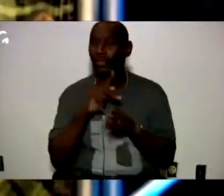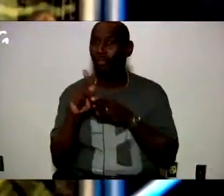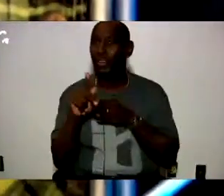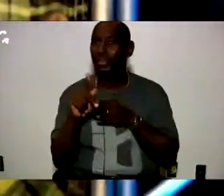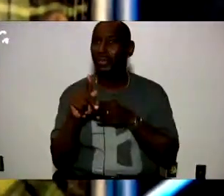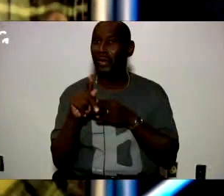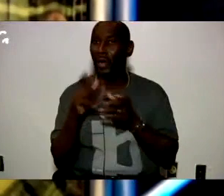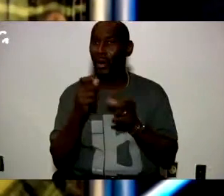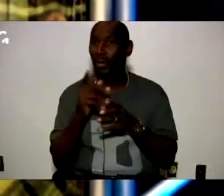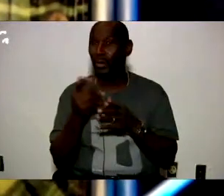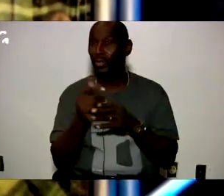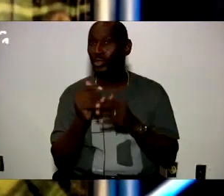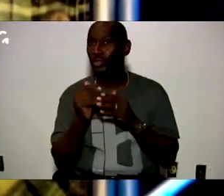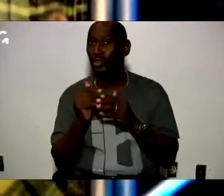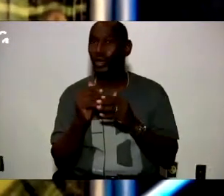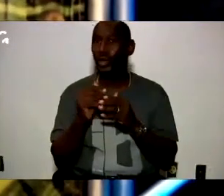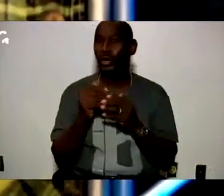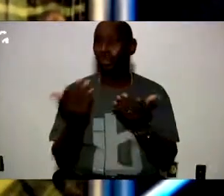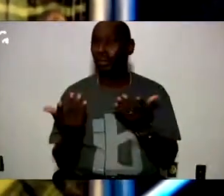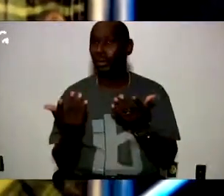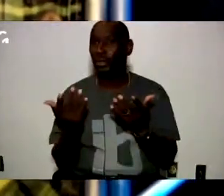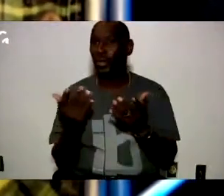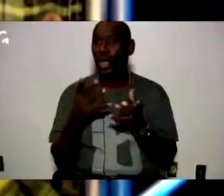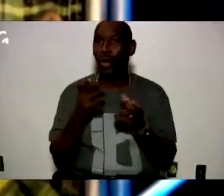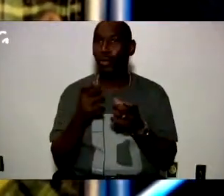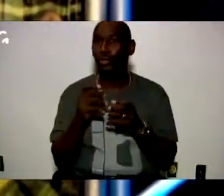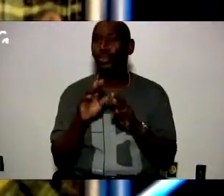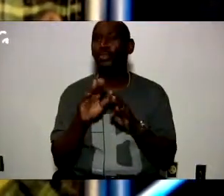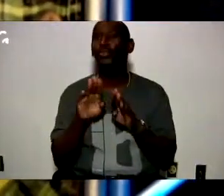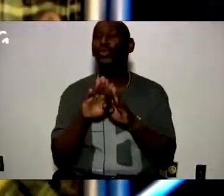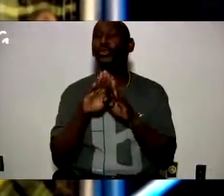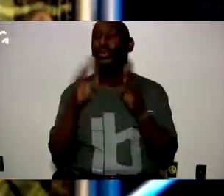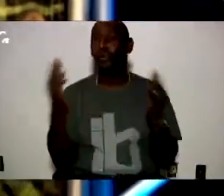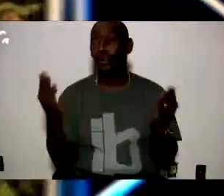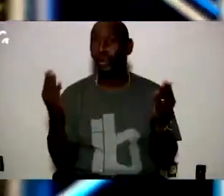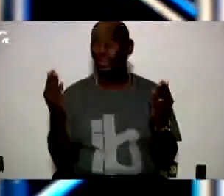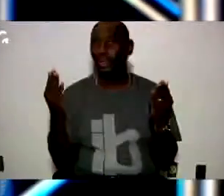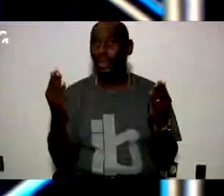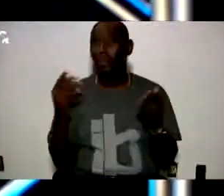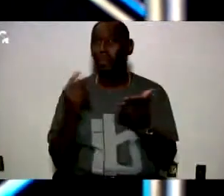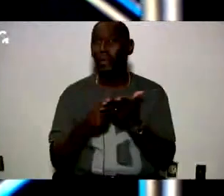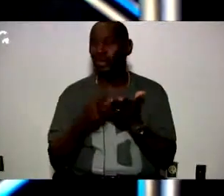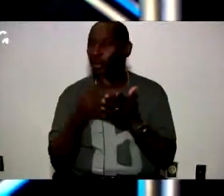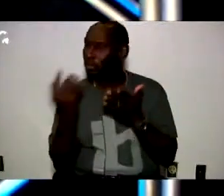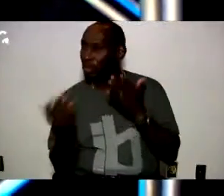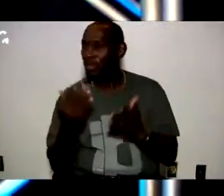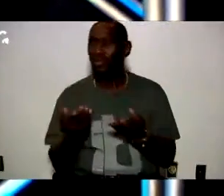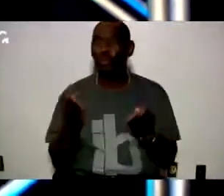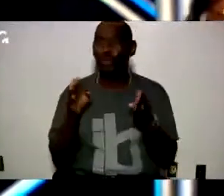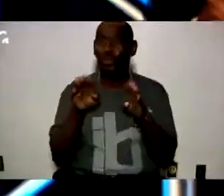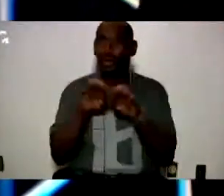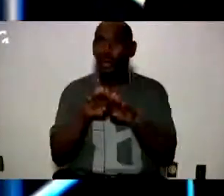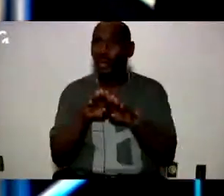and I want you to compromise with me I want the doors to be open but occasionally you might have to close it but please